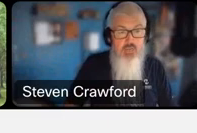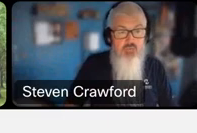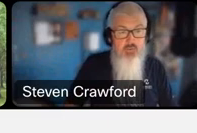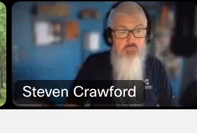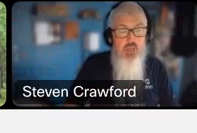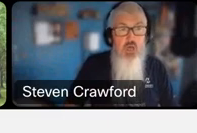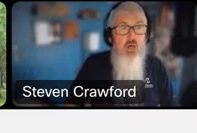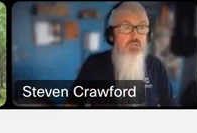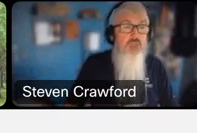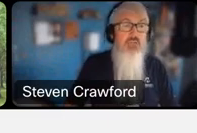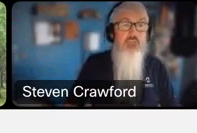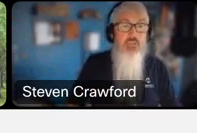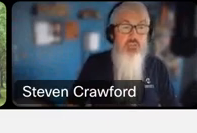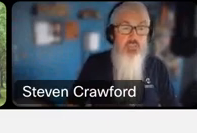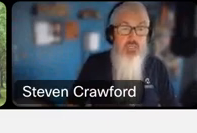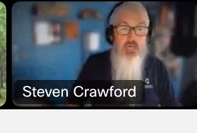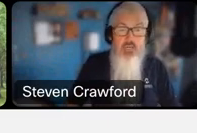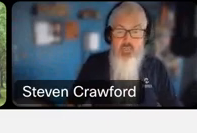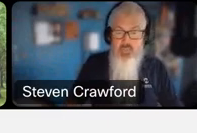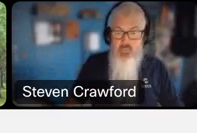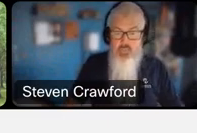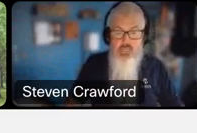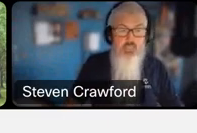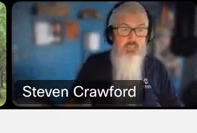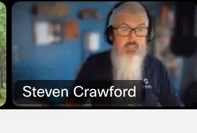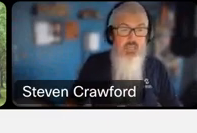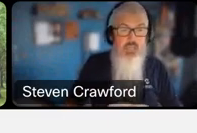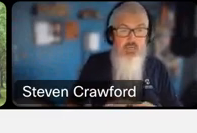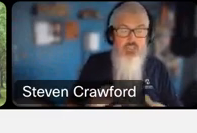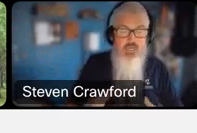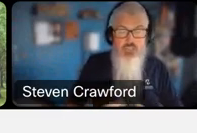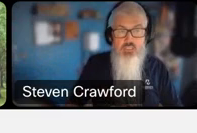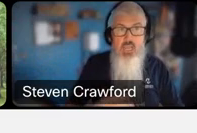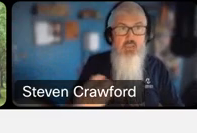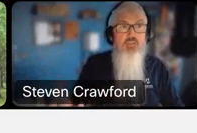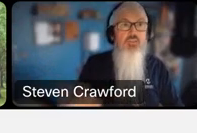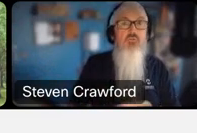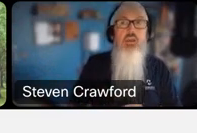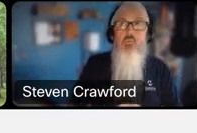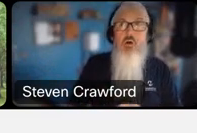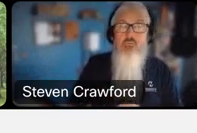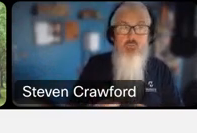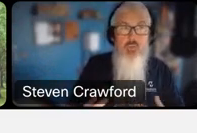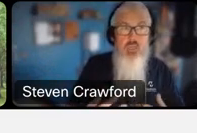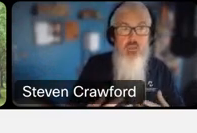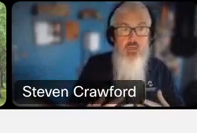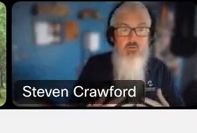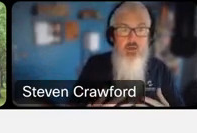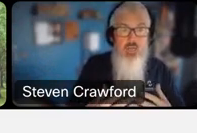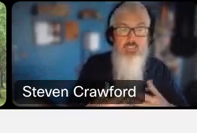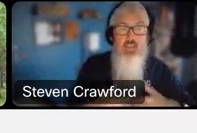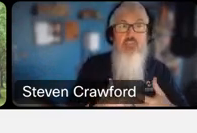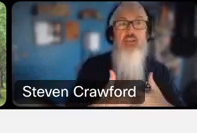and safety. Also, flexibility, accommodating last-minute challenges and our changes. And this is a great one for me